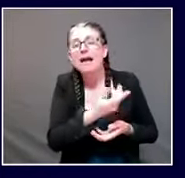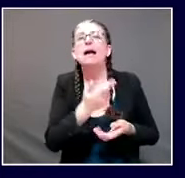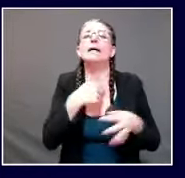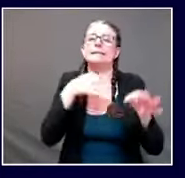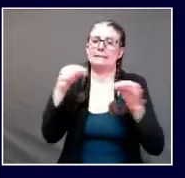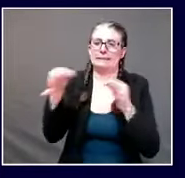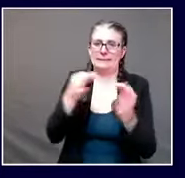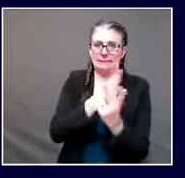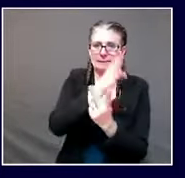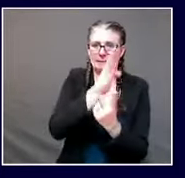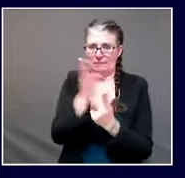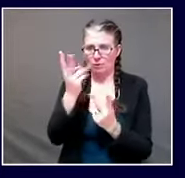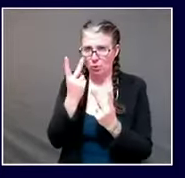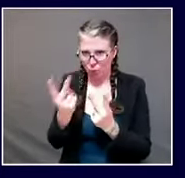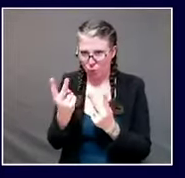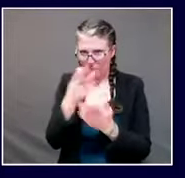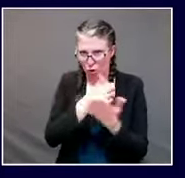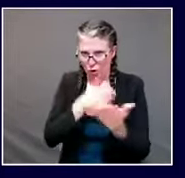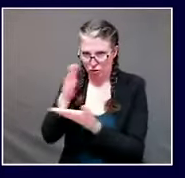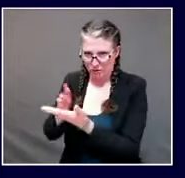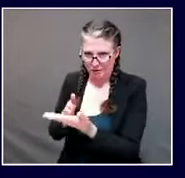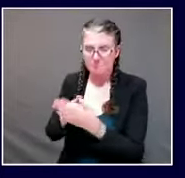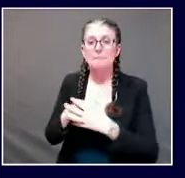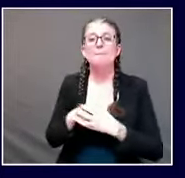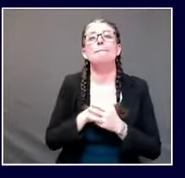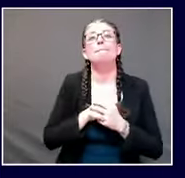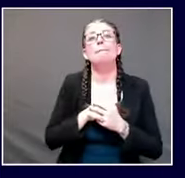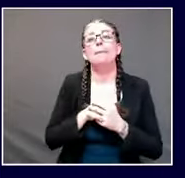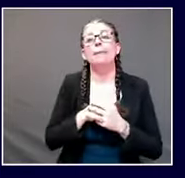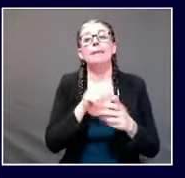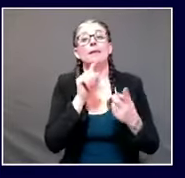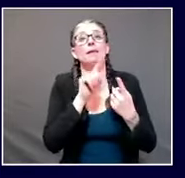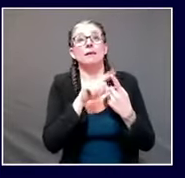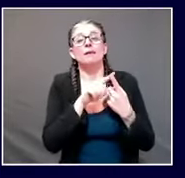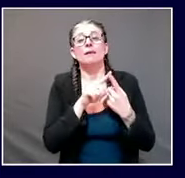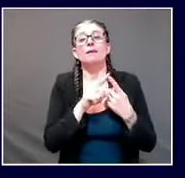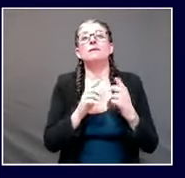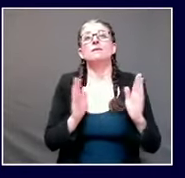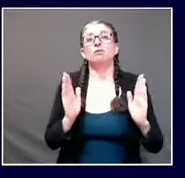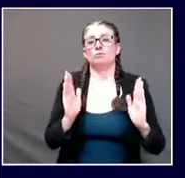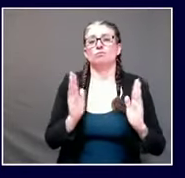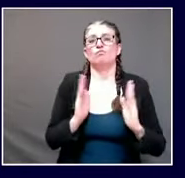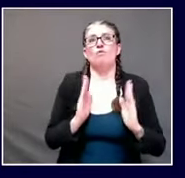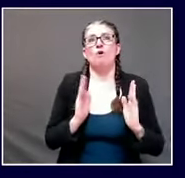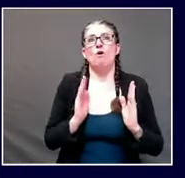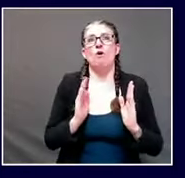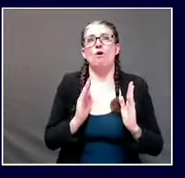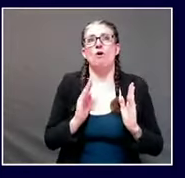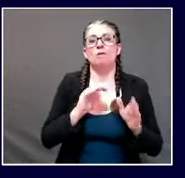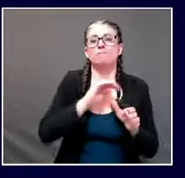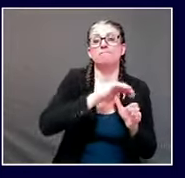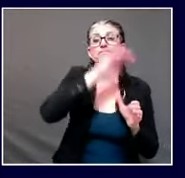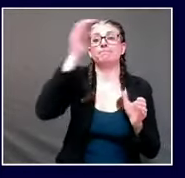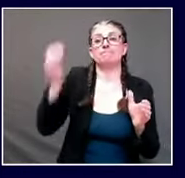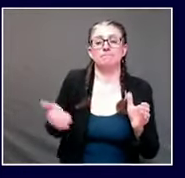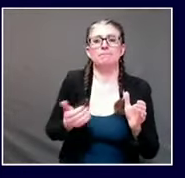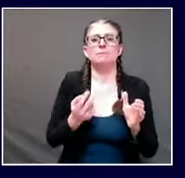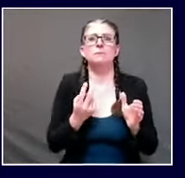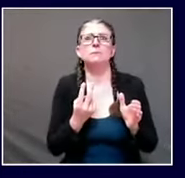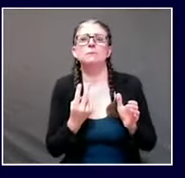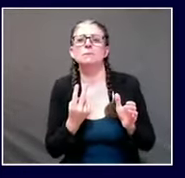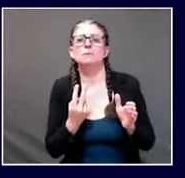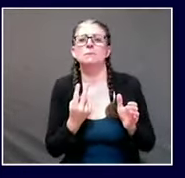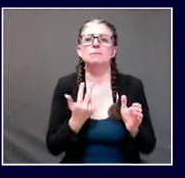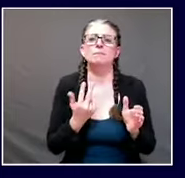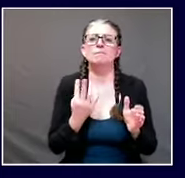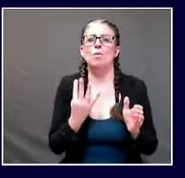to encompass you and your immediate diner uh mainly just to protect from the elements as long as it's you and the person you're in the household